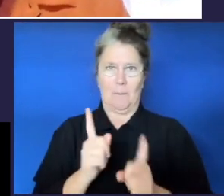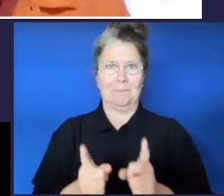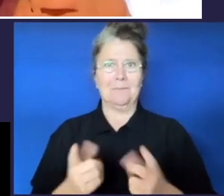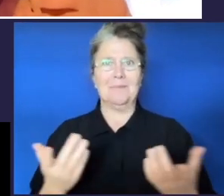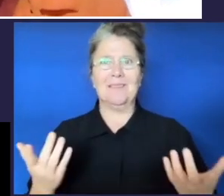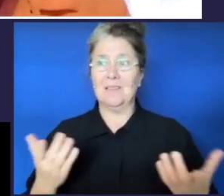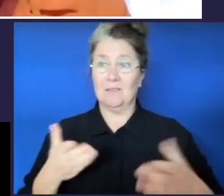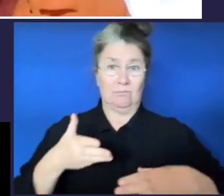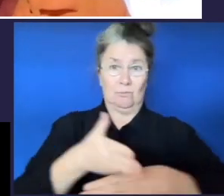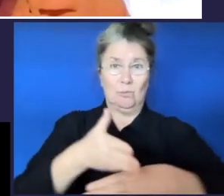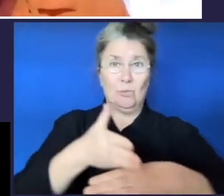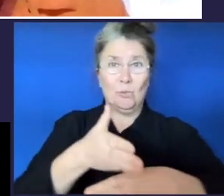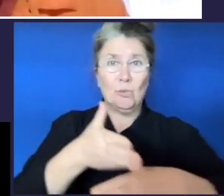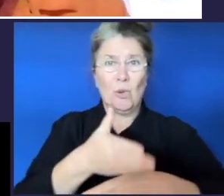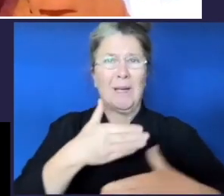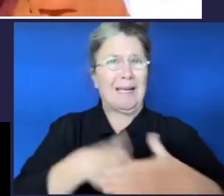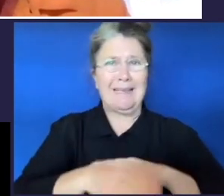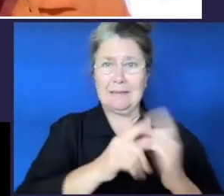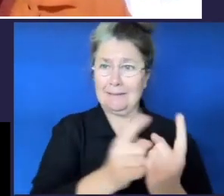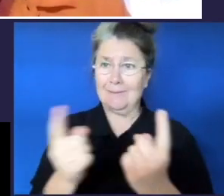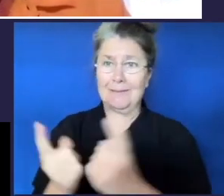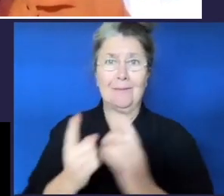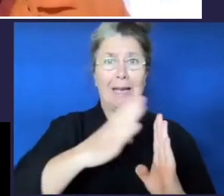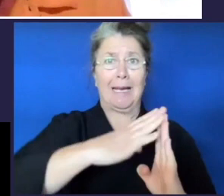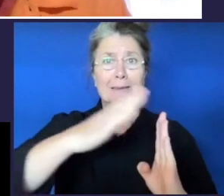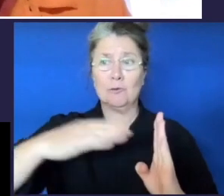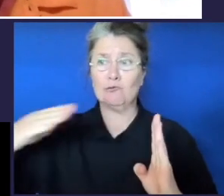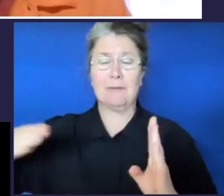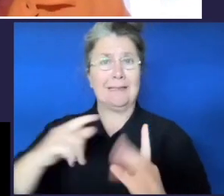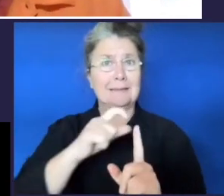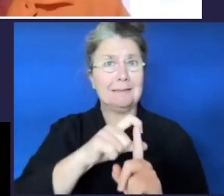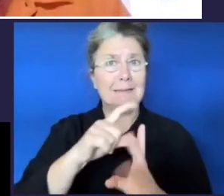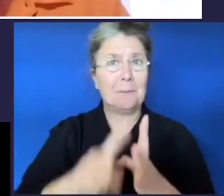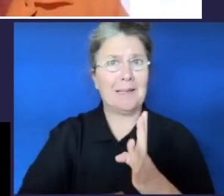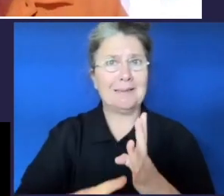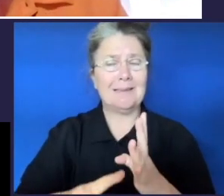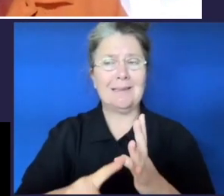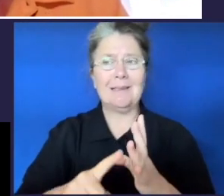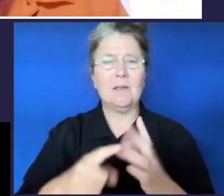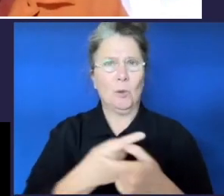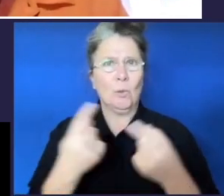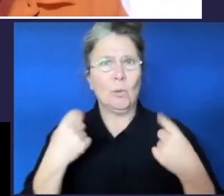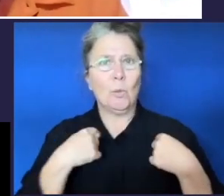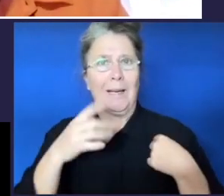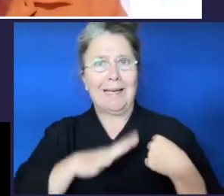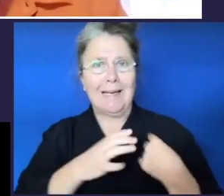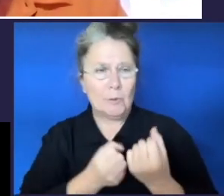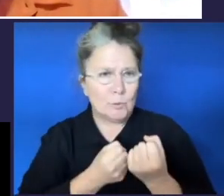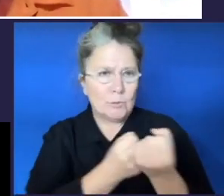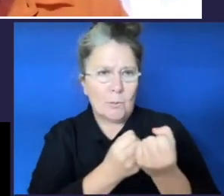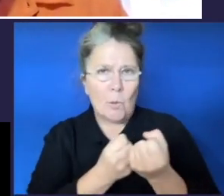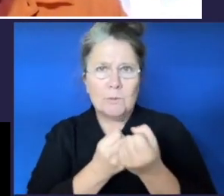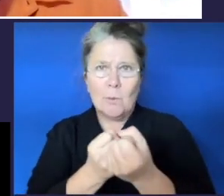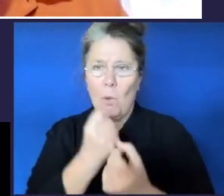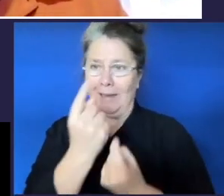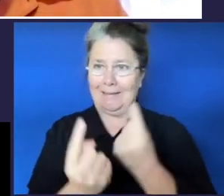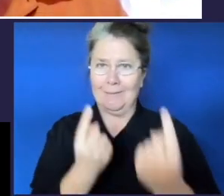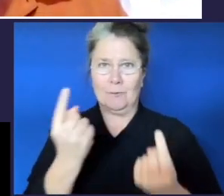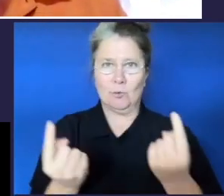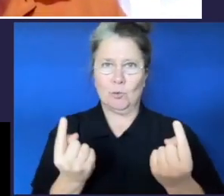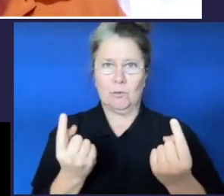working in in industries around disability we need to support individuals and walk beside not